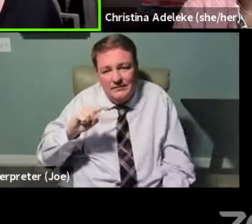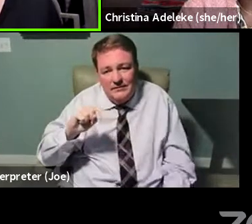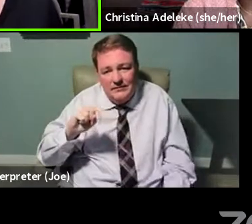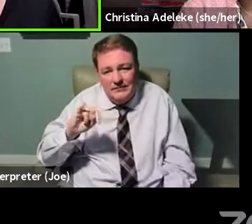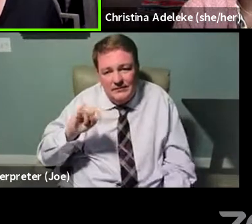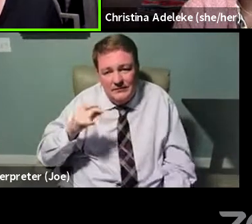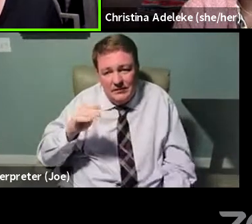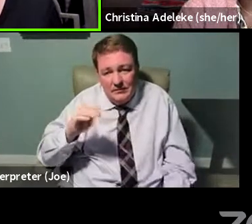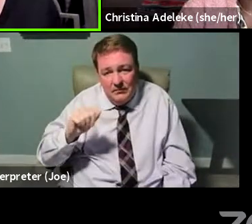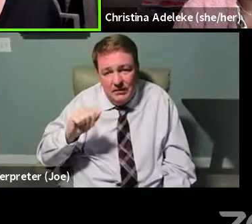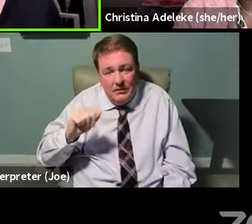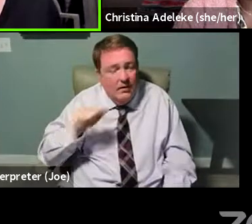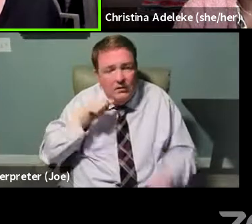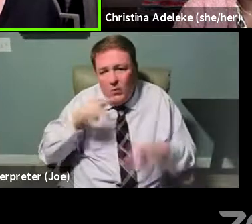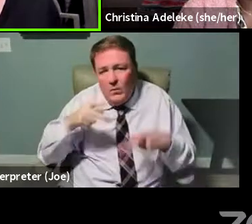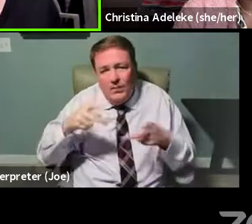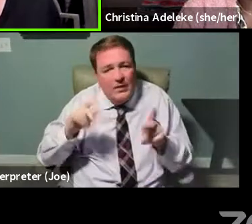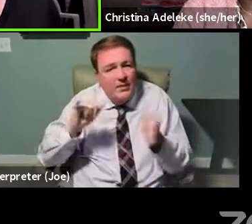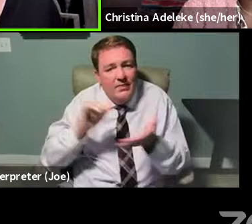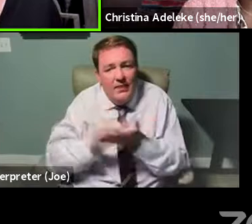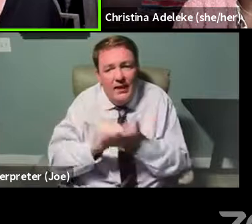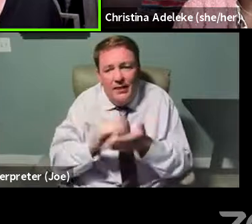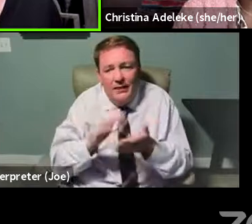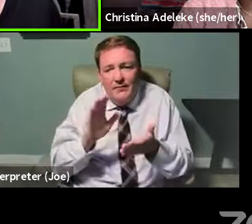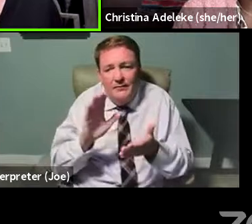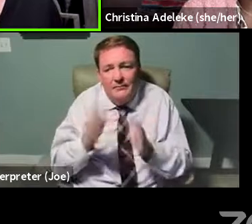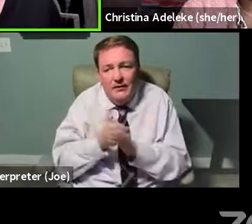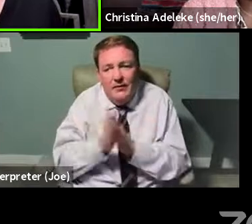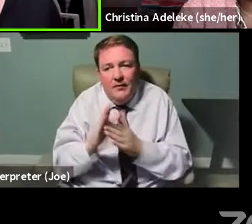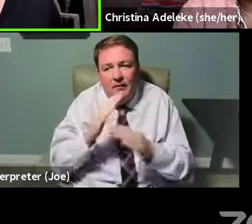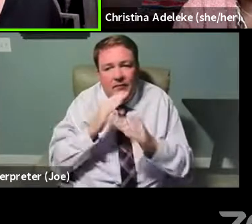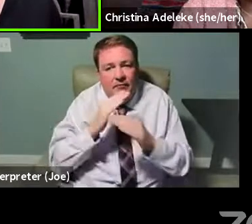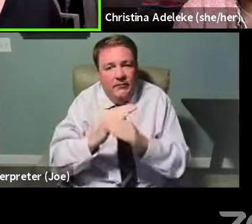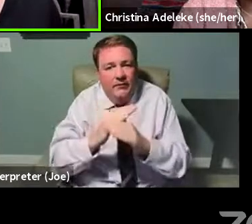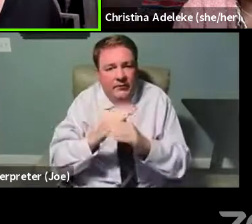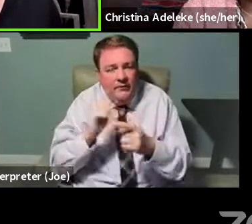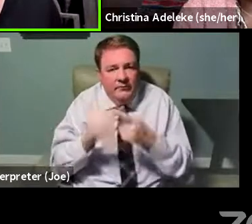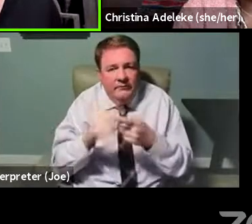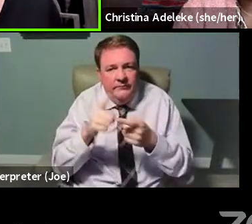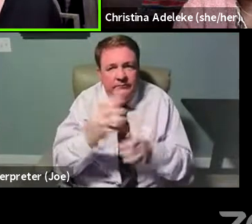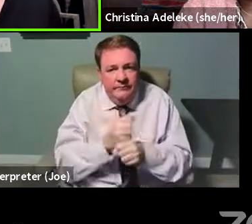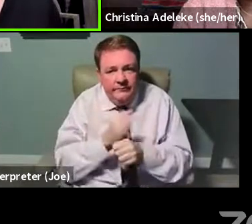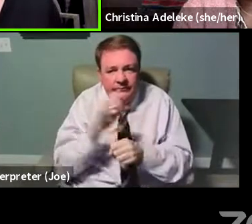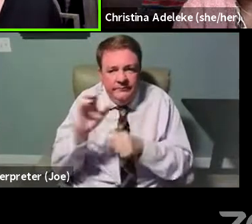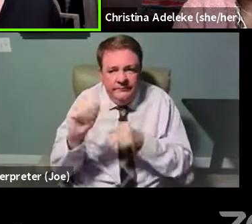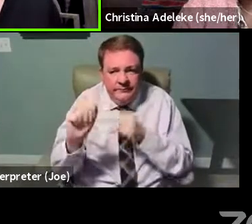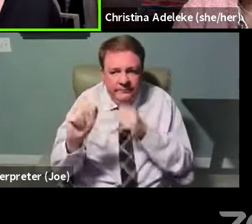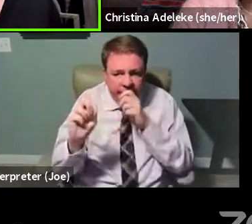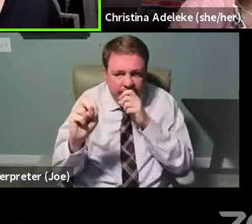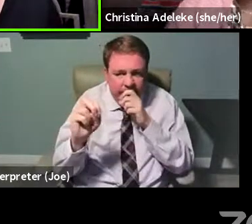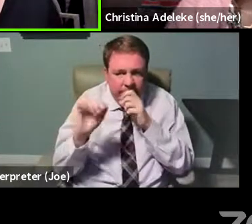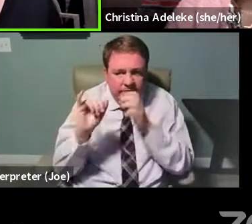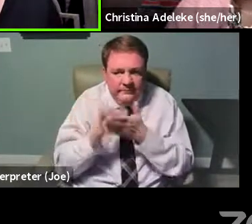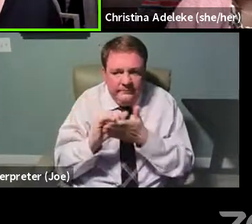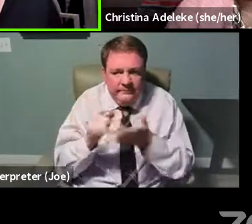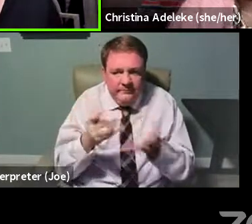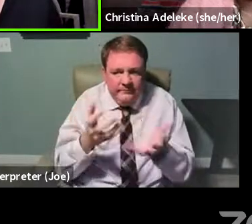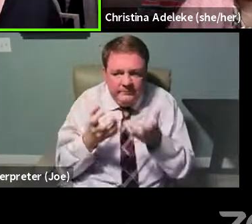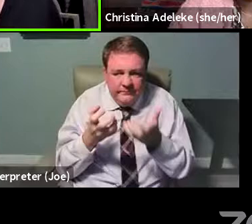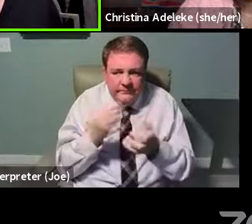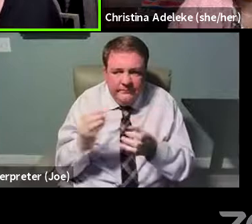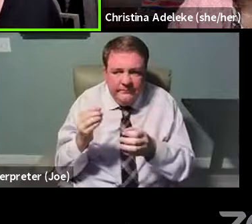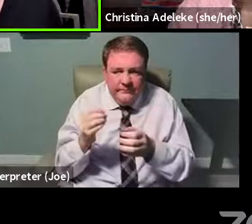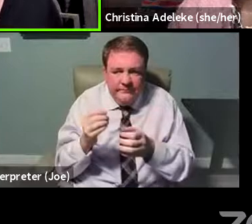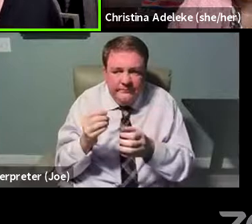that, not let that be a barrier to you getting the care that you want and